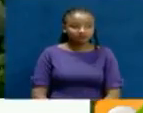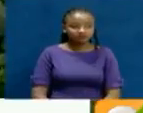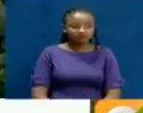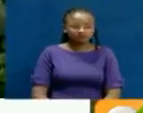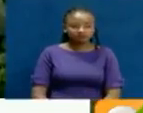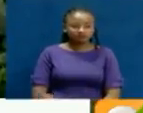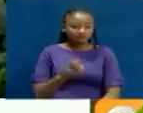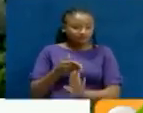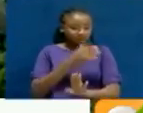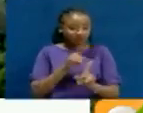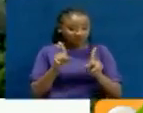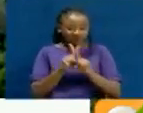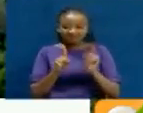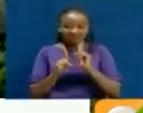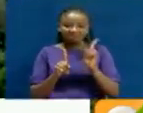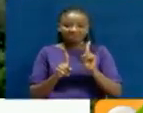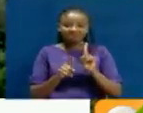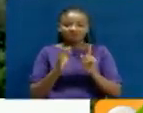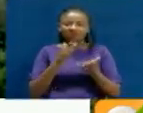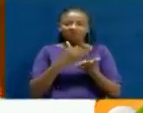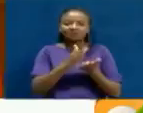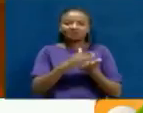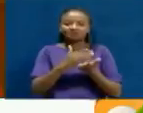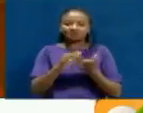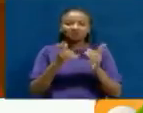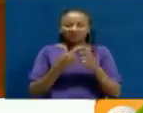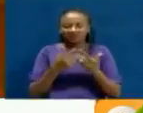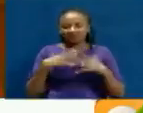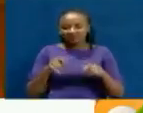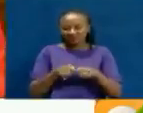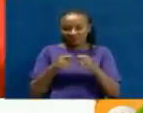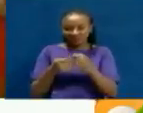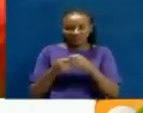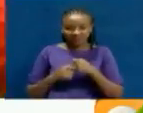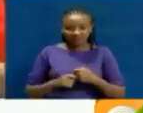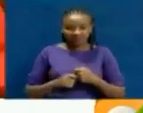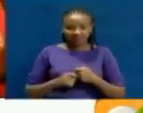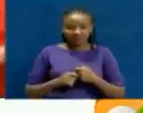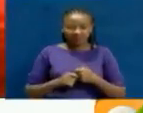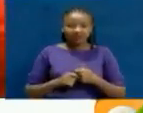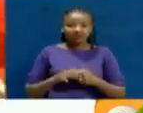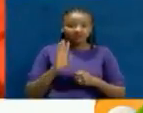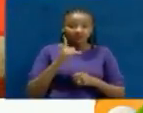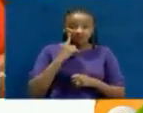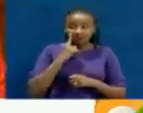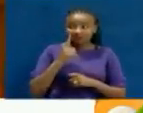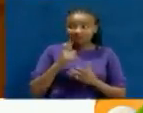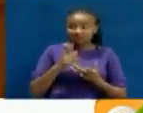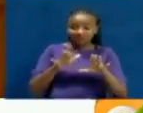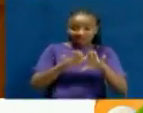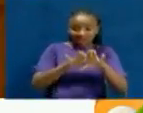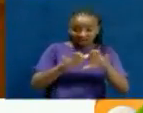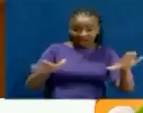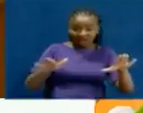Previously, this was not the case and leases were prone to abuse. The developer would hold the mother title, the title to the